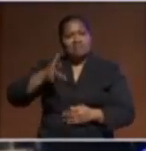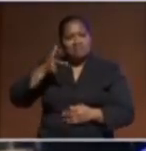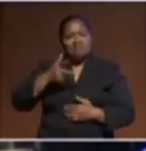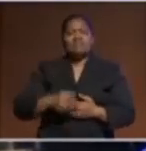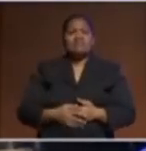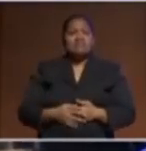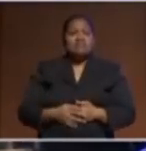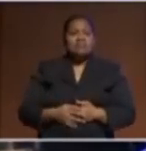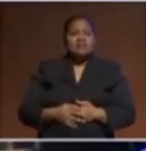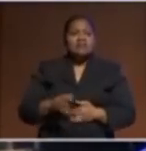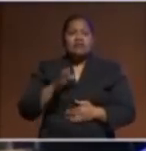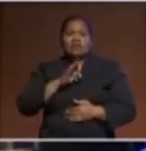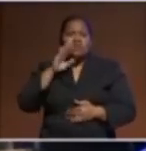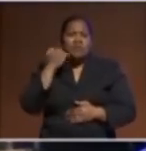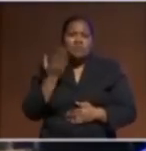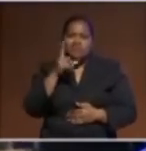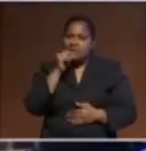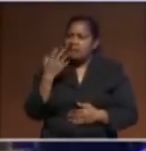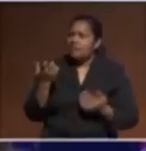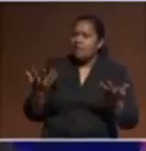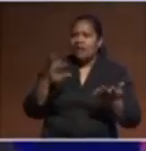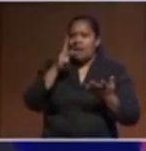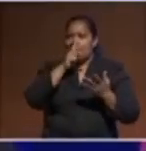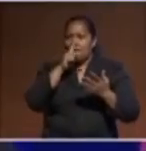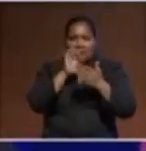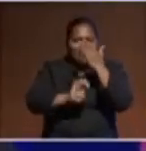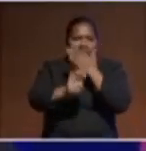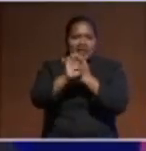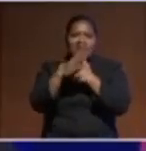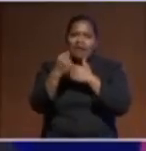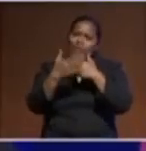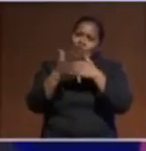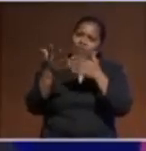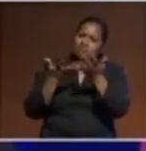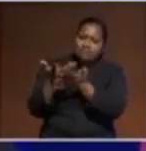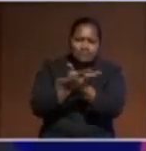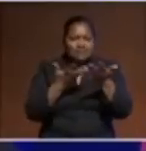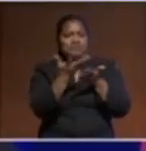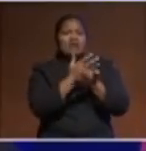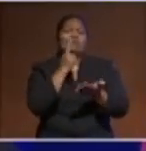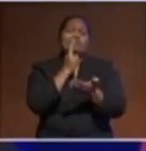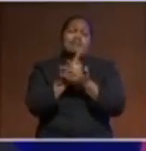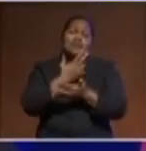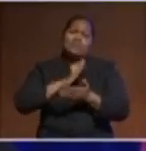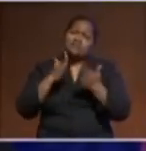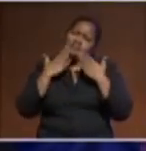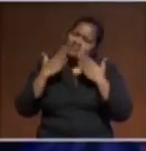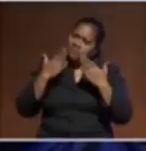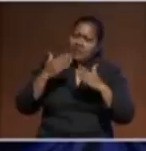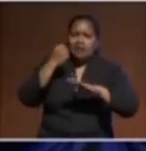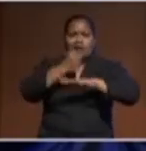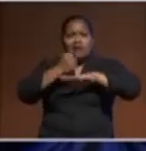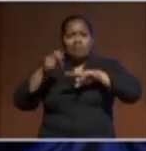can have a public event in which we can be part of such a discussion. And I really want to just acknowledge the government of Fiji